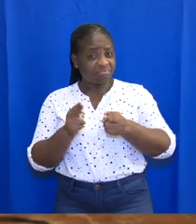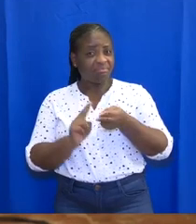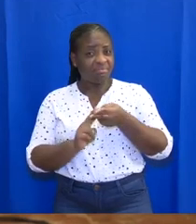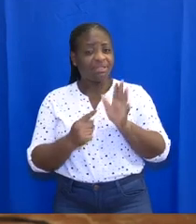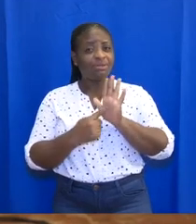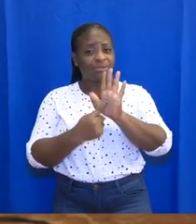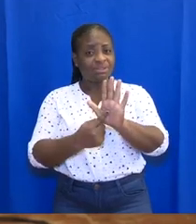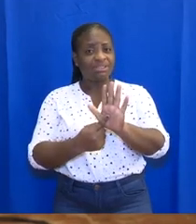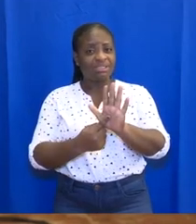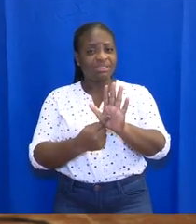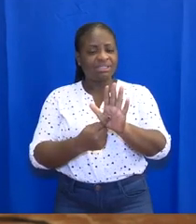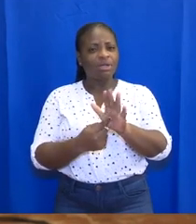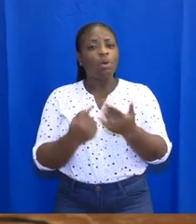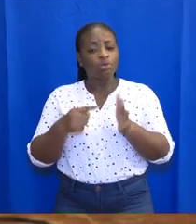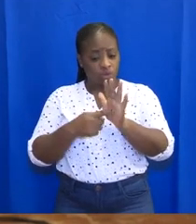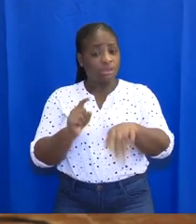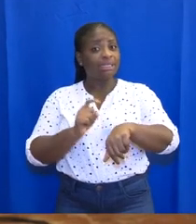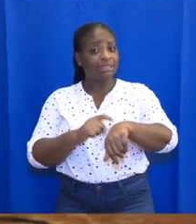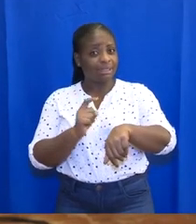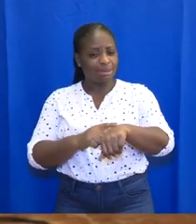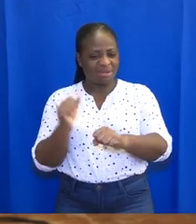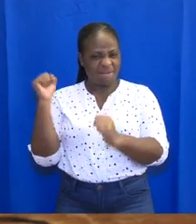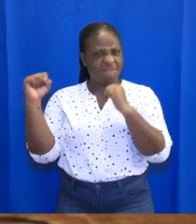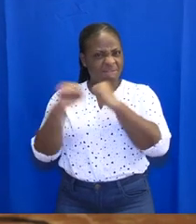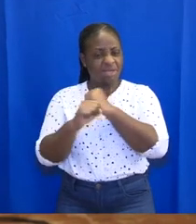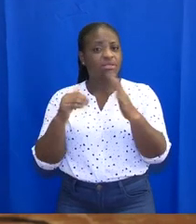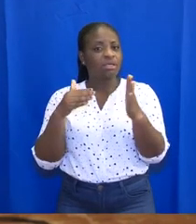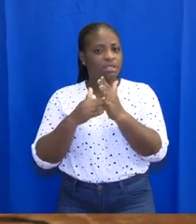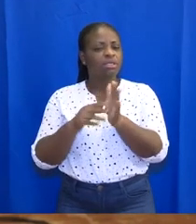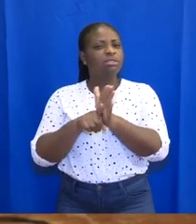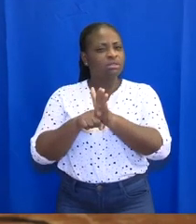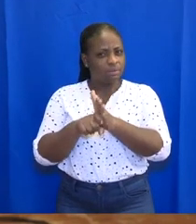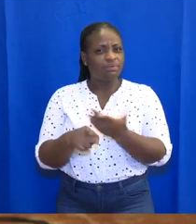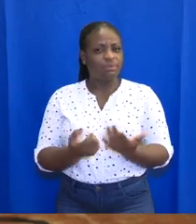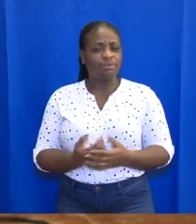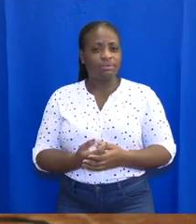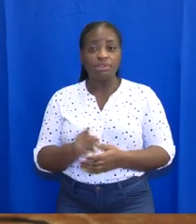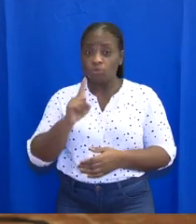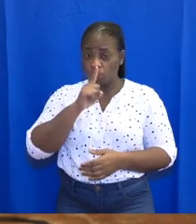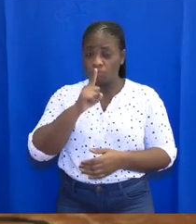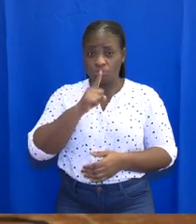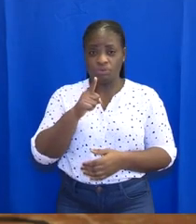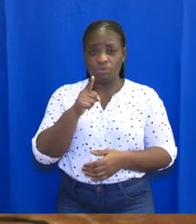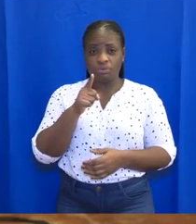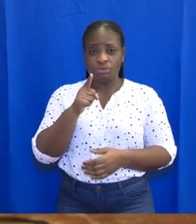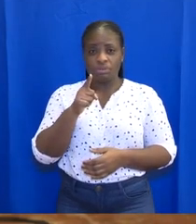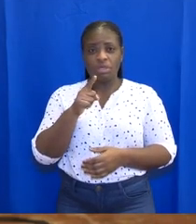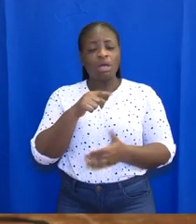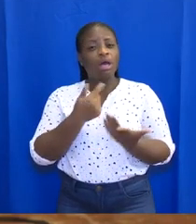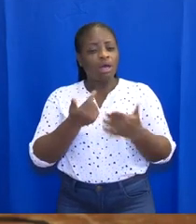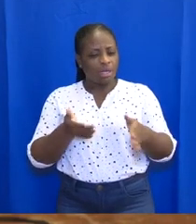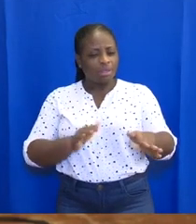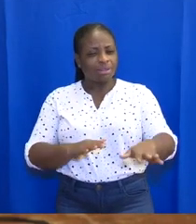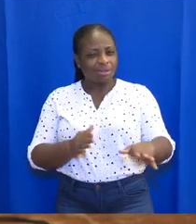we have turned the tide in the fight against the virus. Yes, our death rate